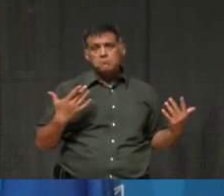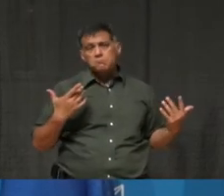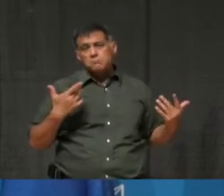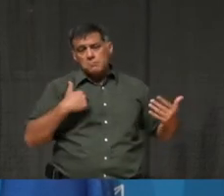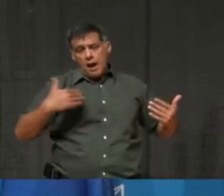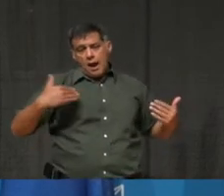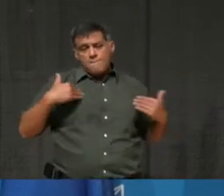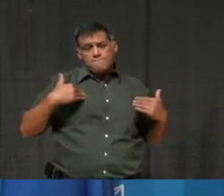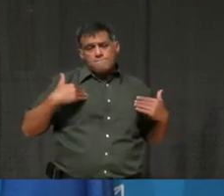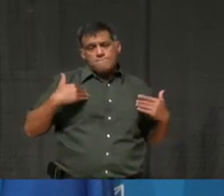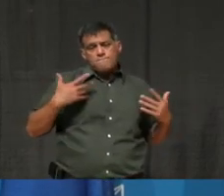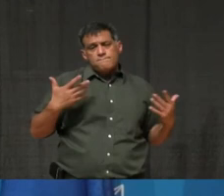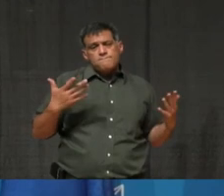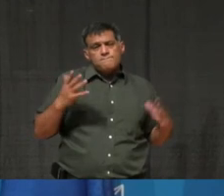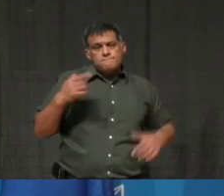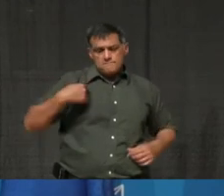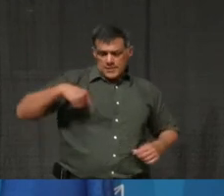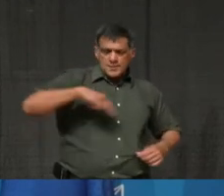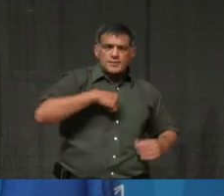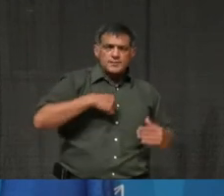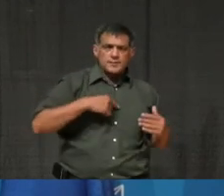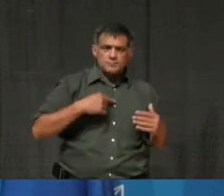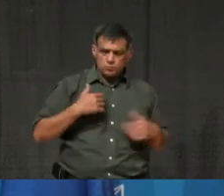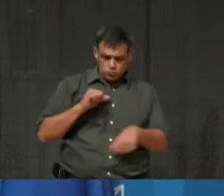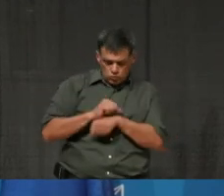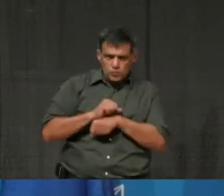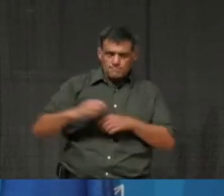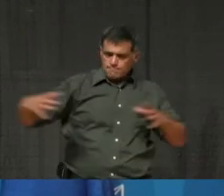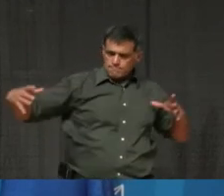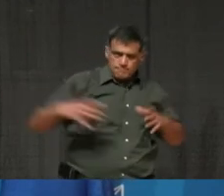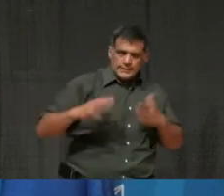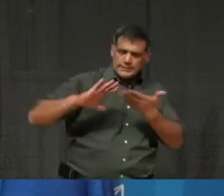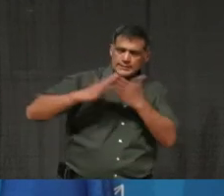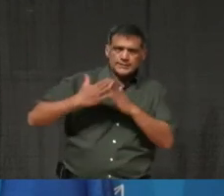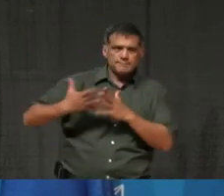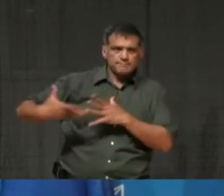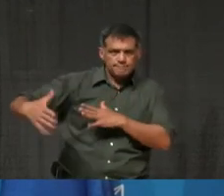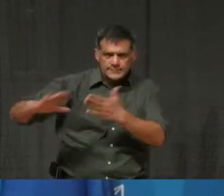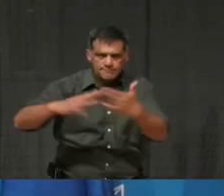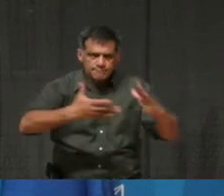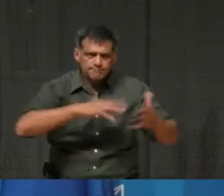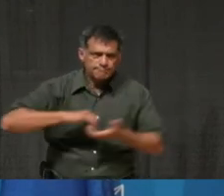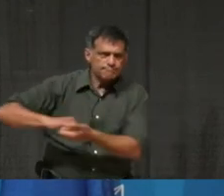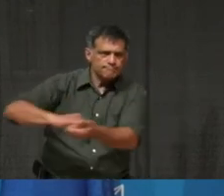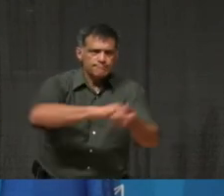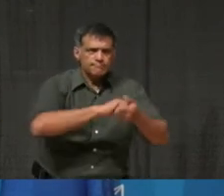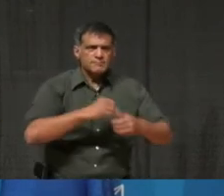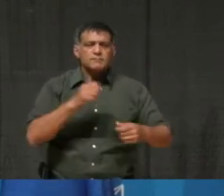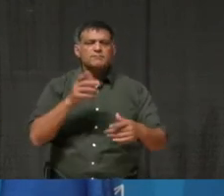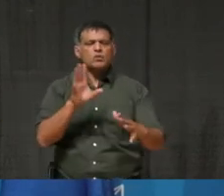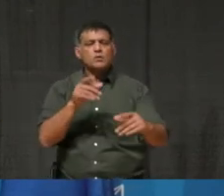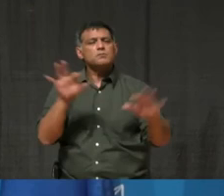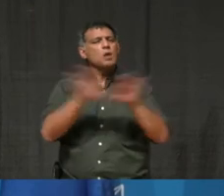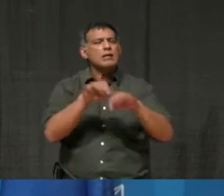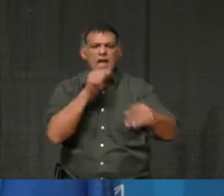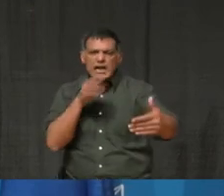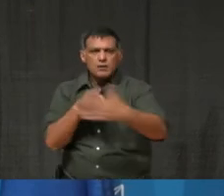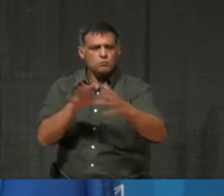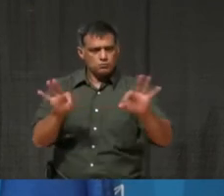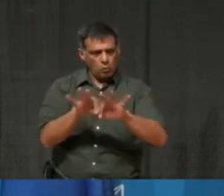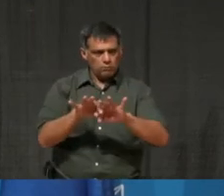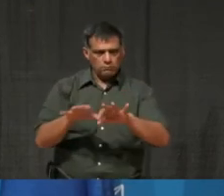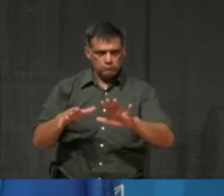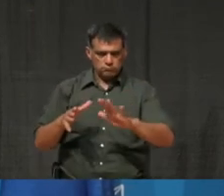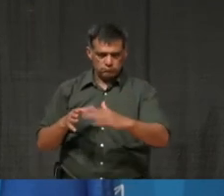I, I'm very, you know, we're, we're, we're working certainly with the community and not, uh, against the community. I'm very aware of sort of my powers and the